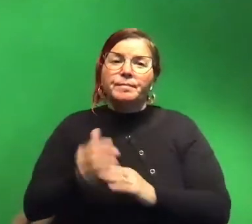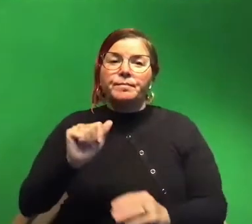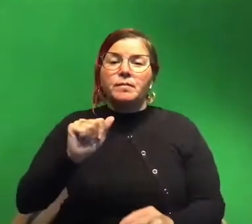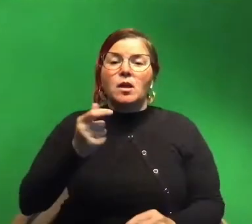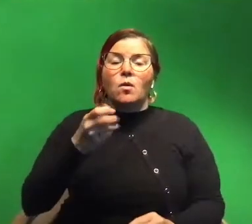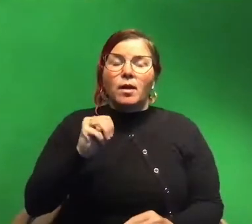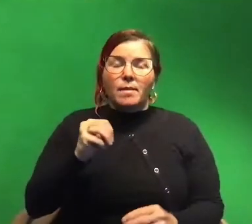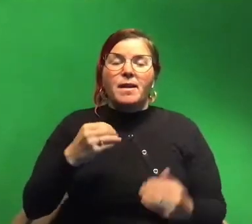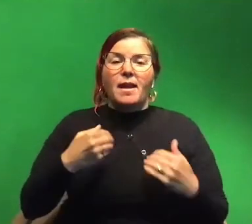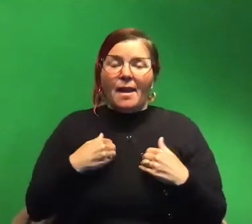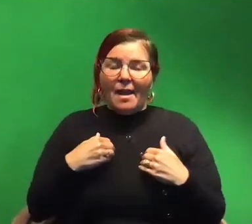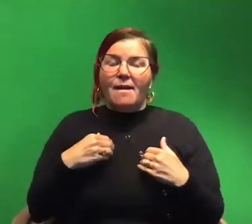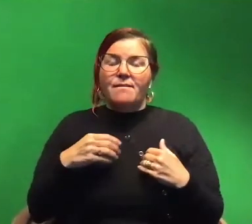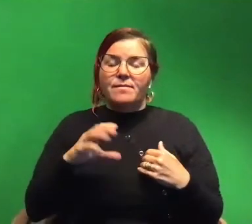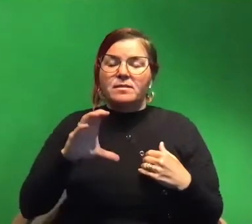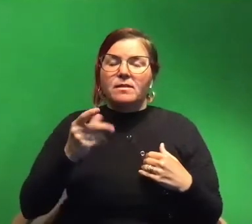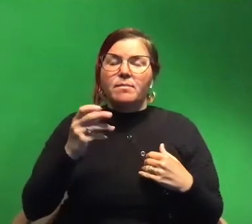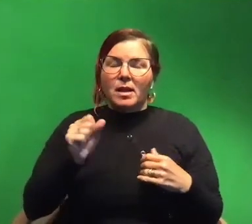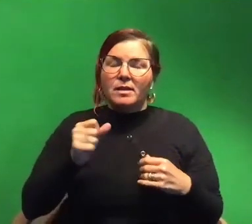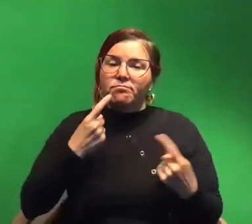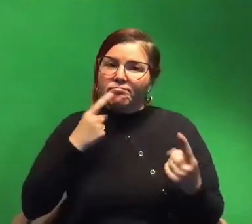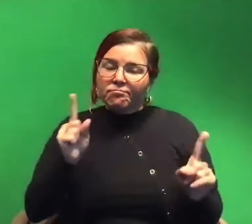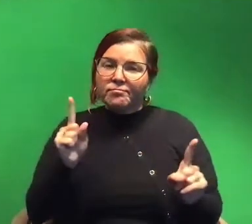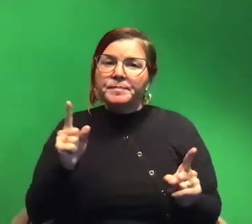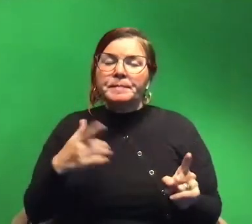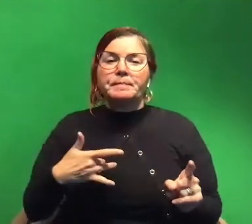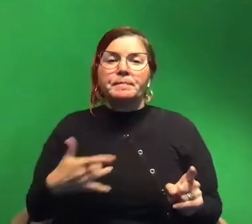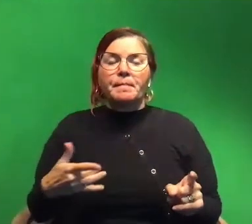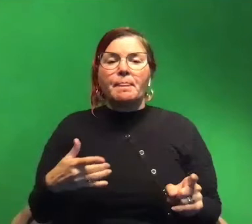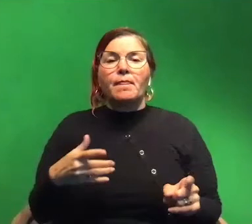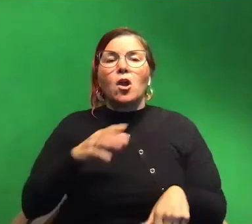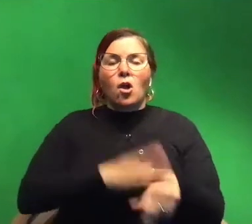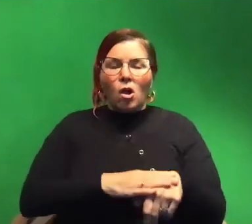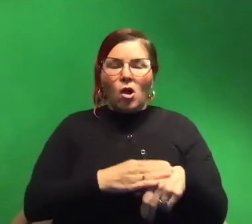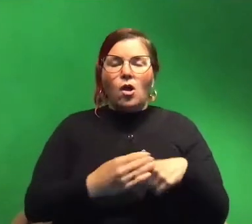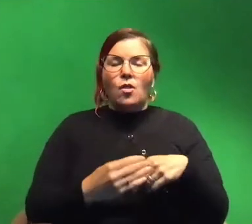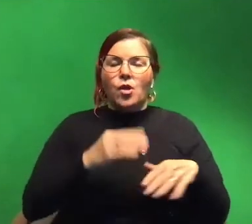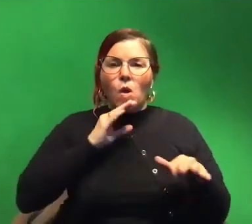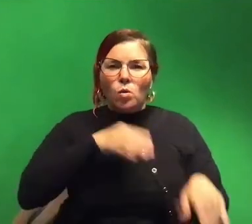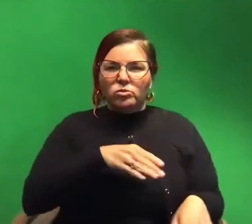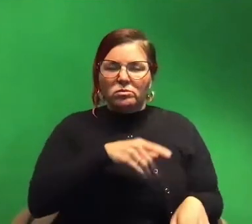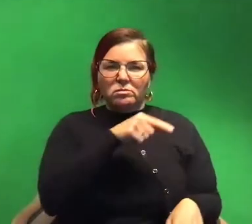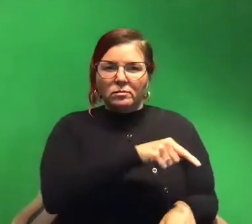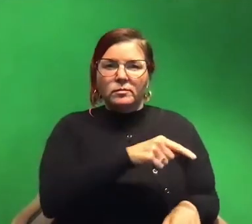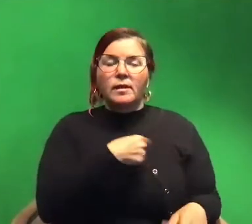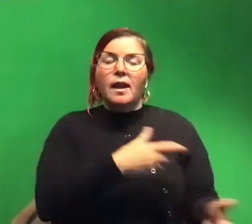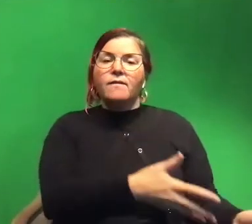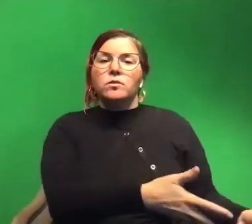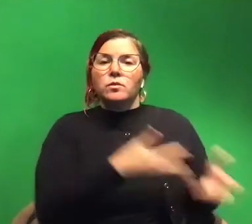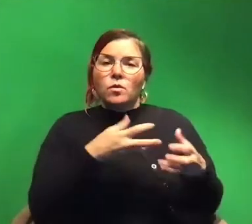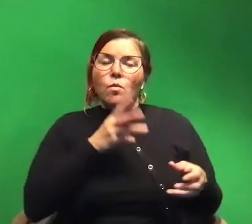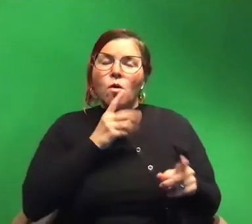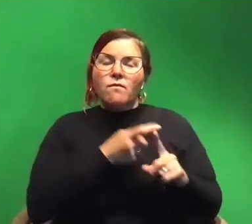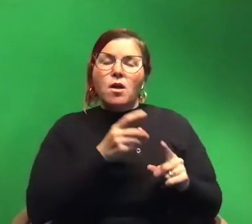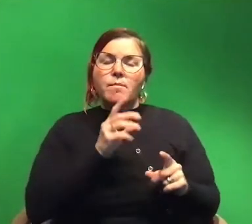have cephalopods like that successfully often are directly on the ocean because you need to pull water in from the ocean